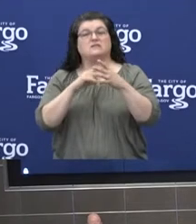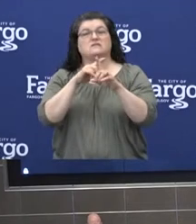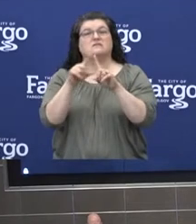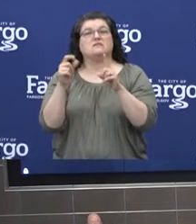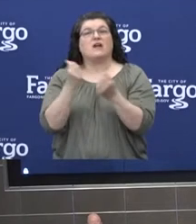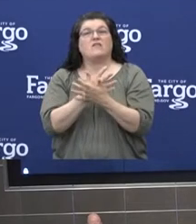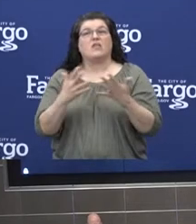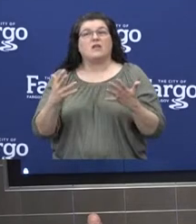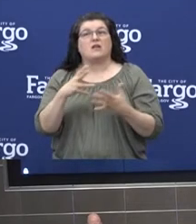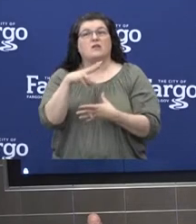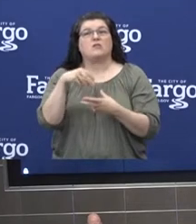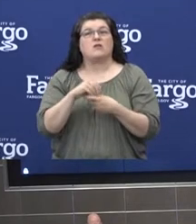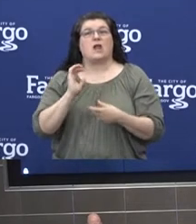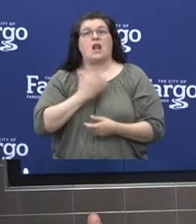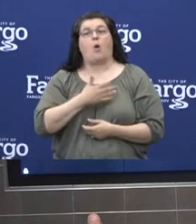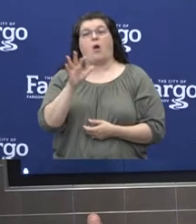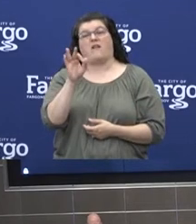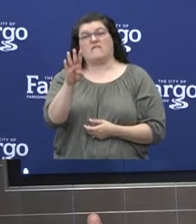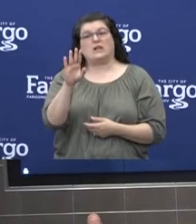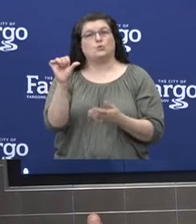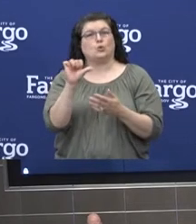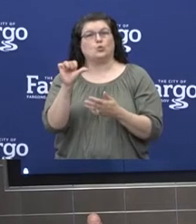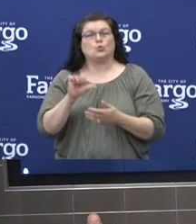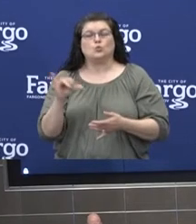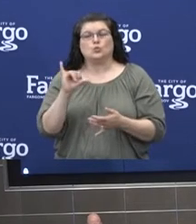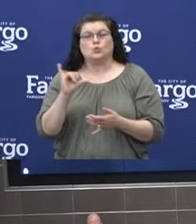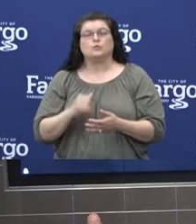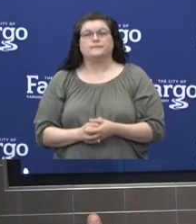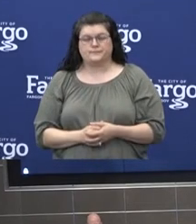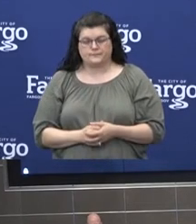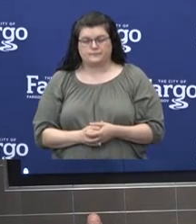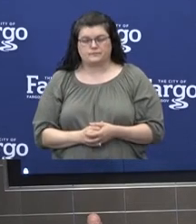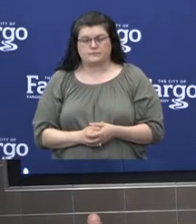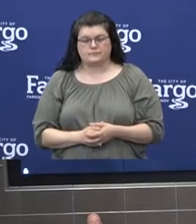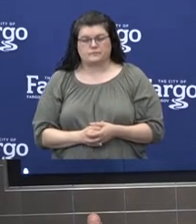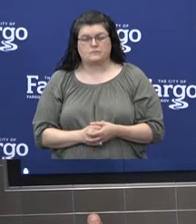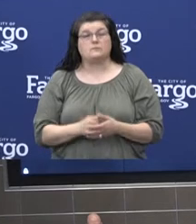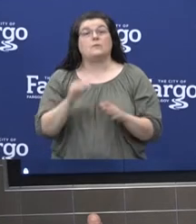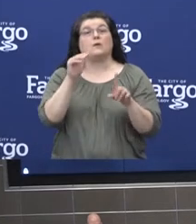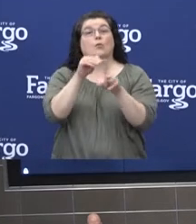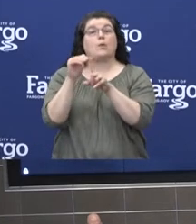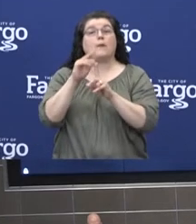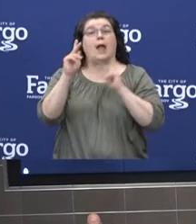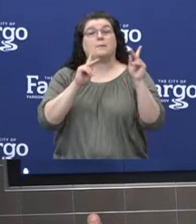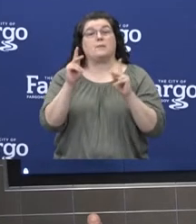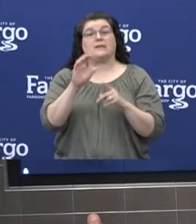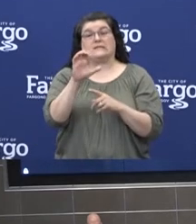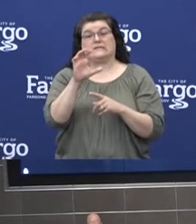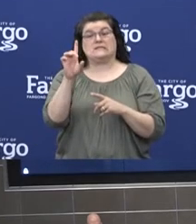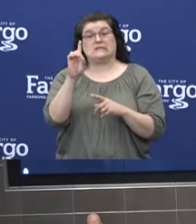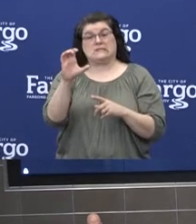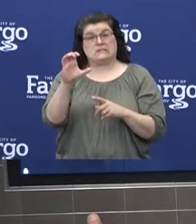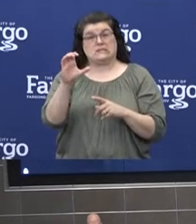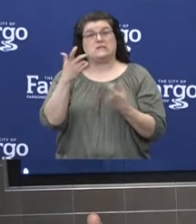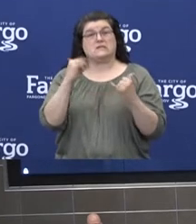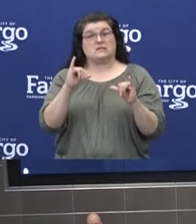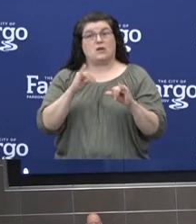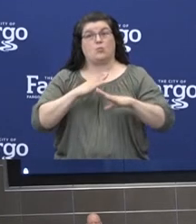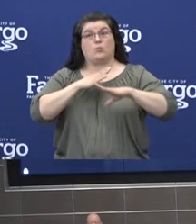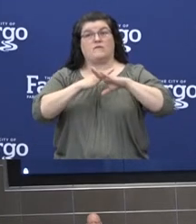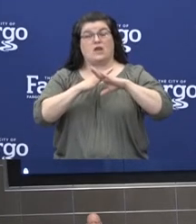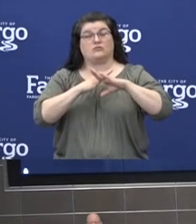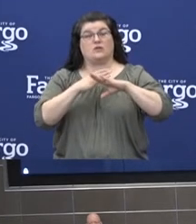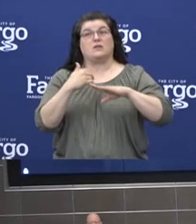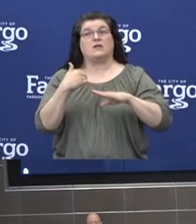on our Facebook page. We also want to remind people that the Center for Disease Control and Prevention released a